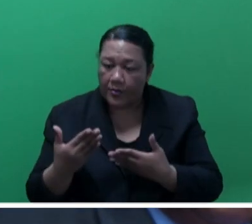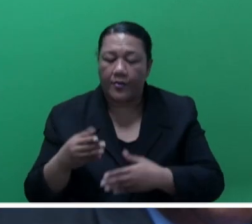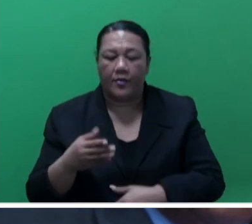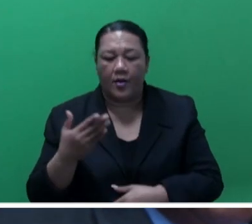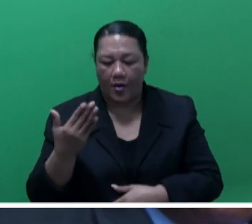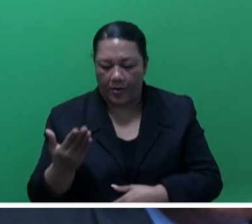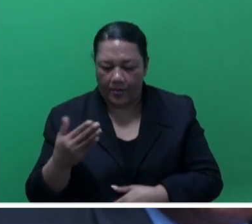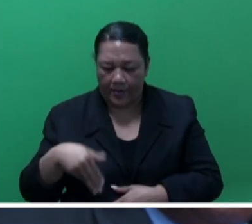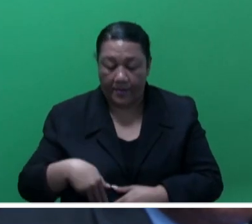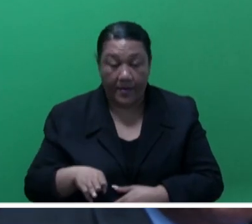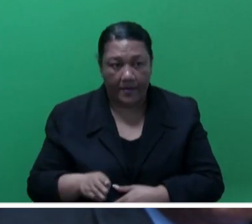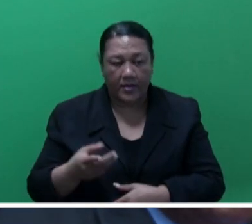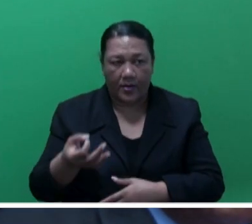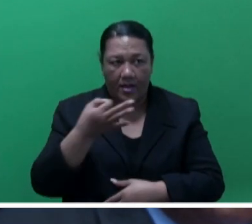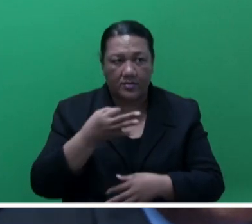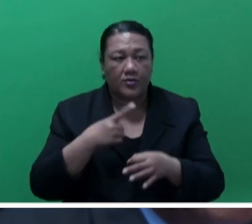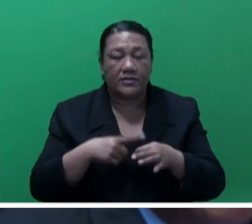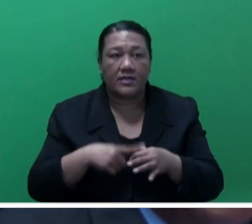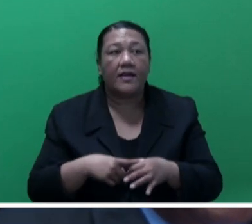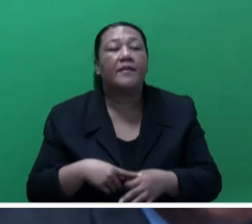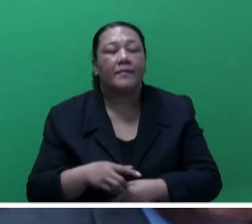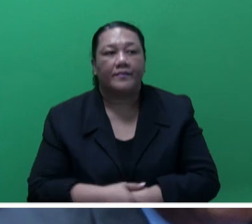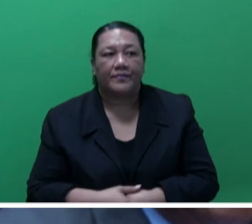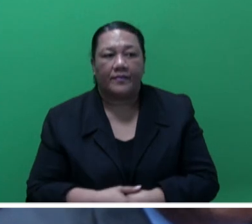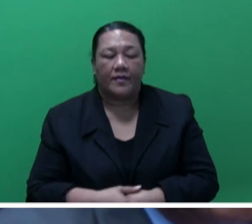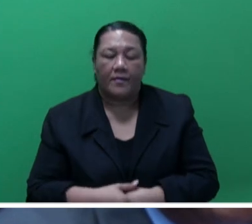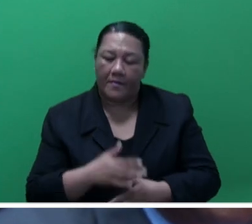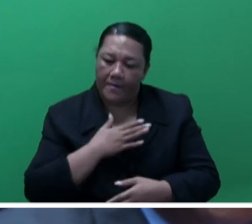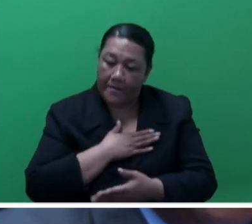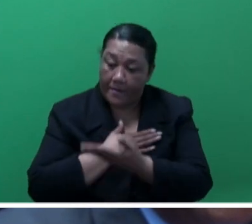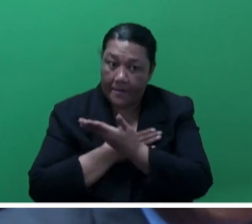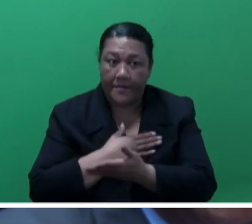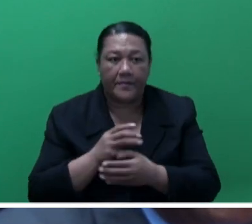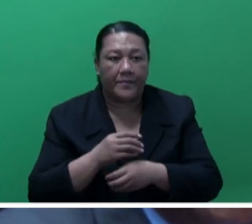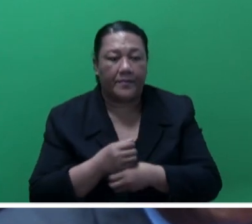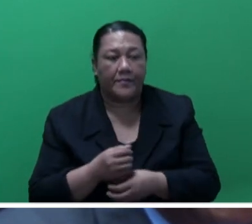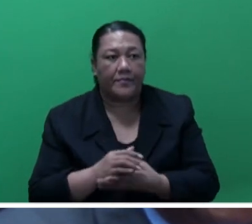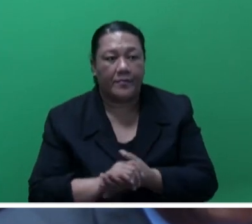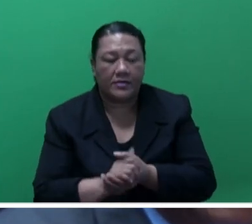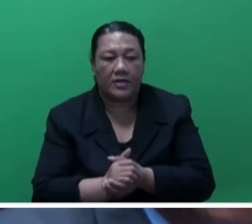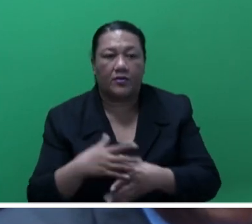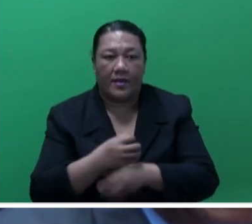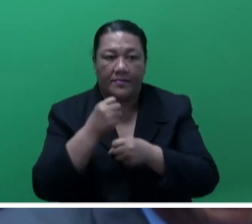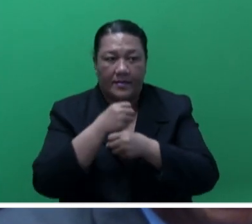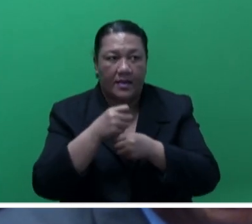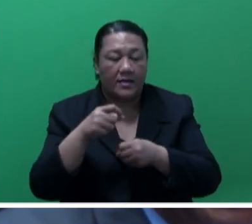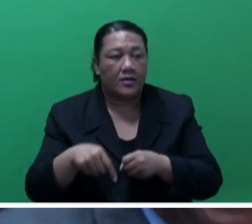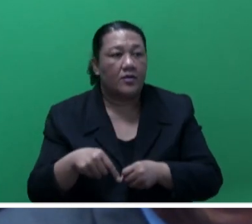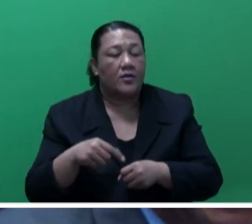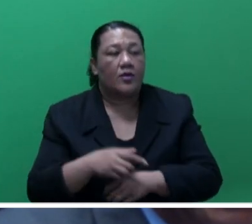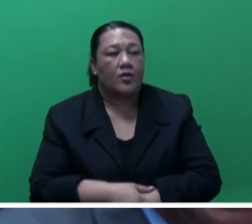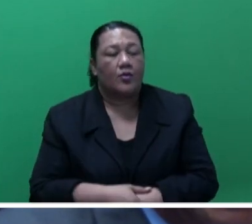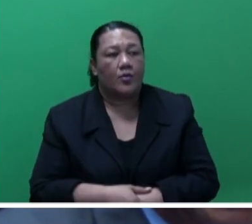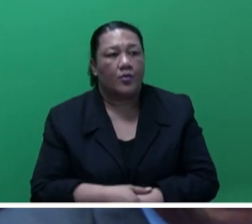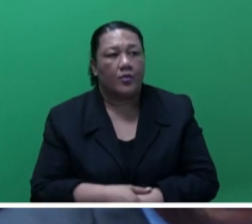Deputy Speaker, it is my pleasure to update Parliament on the Memorandum of Understanding that my ministry signed on